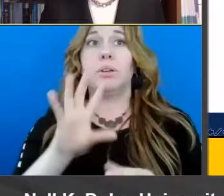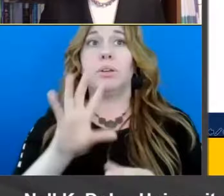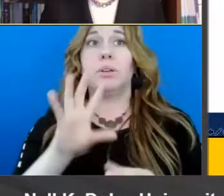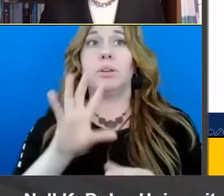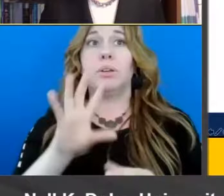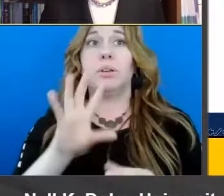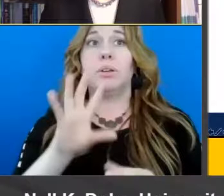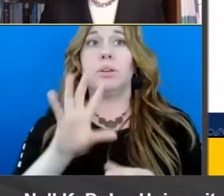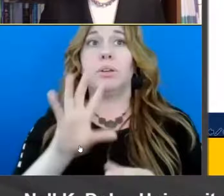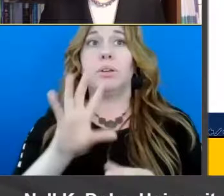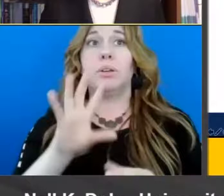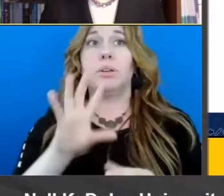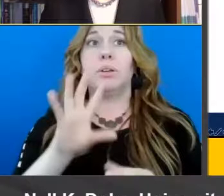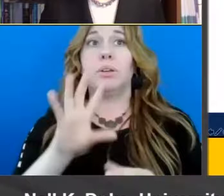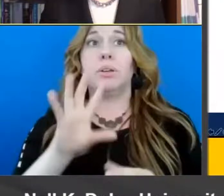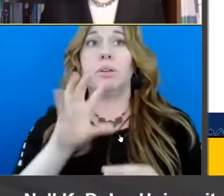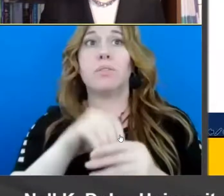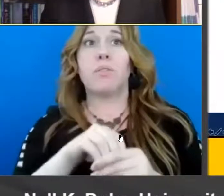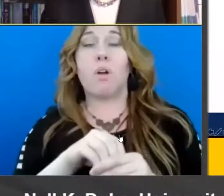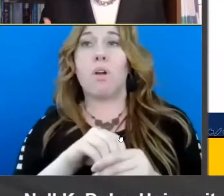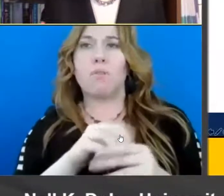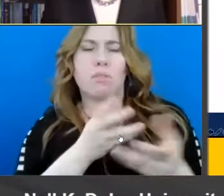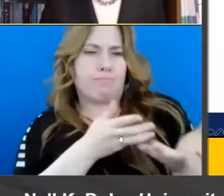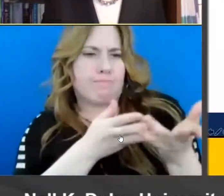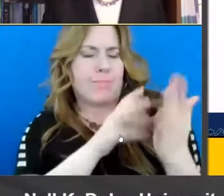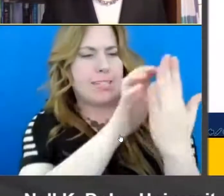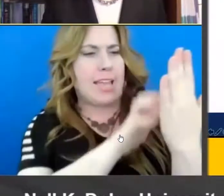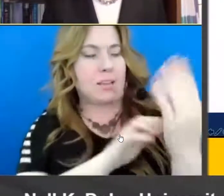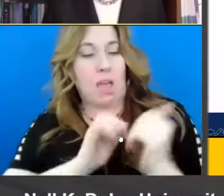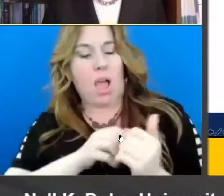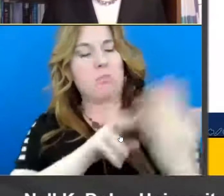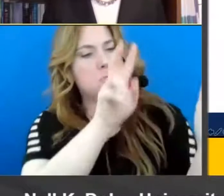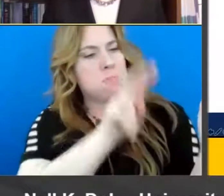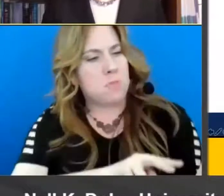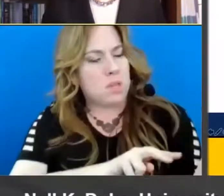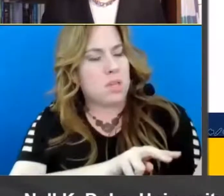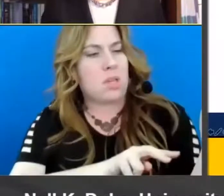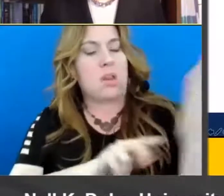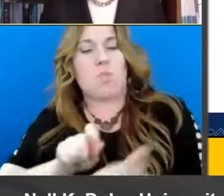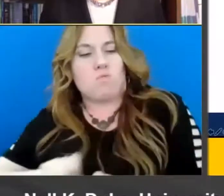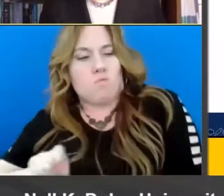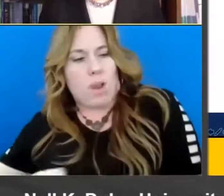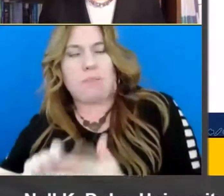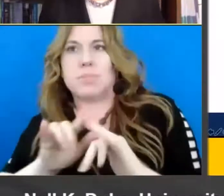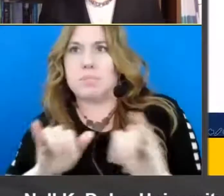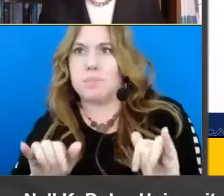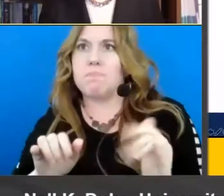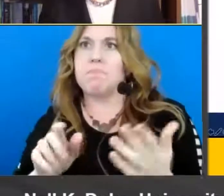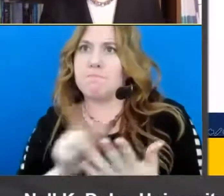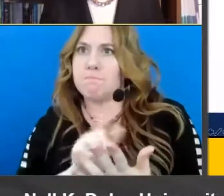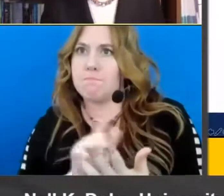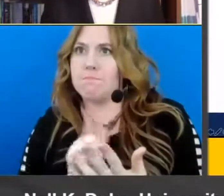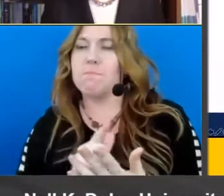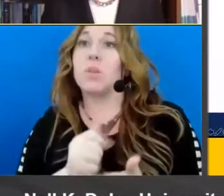reading and writing are so connected through writing about and along with text um is another uh